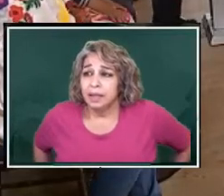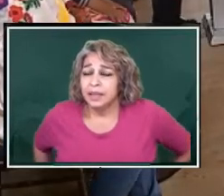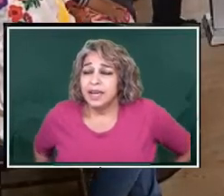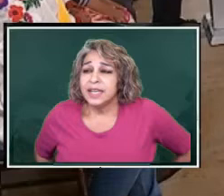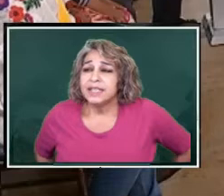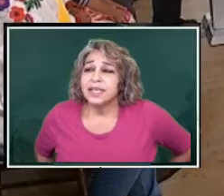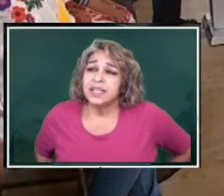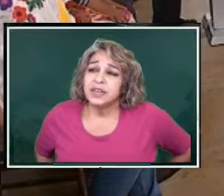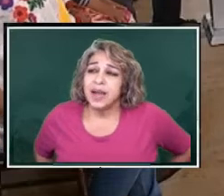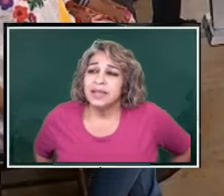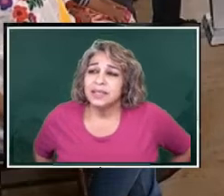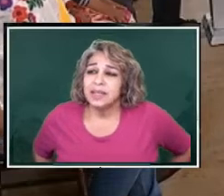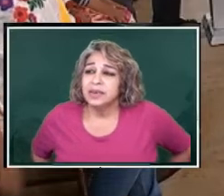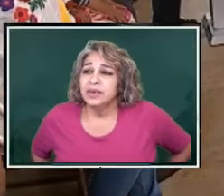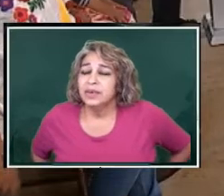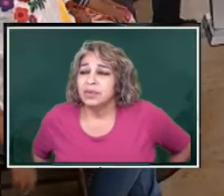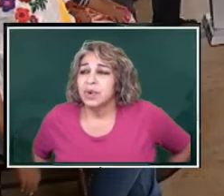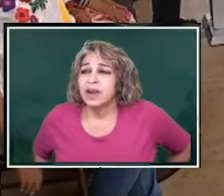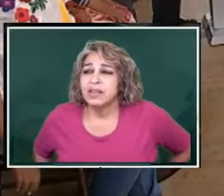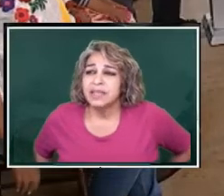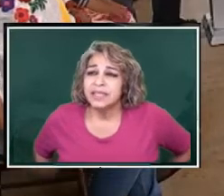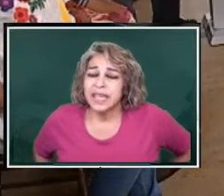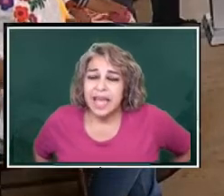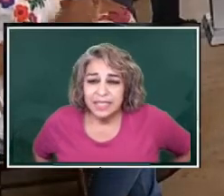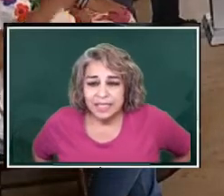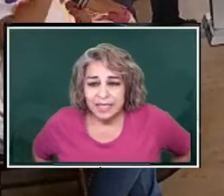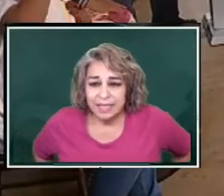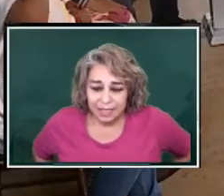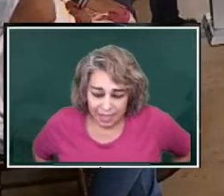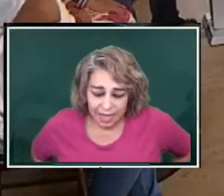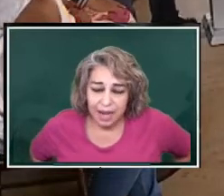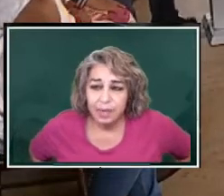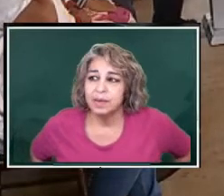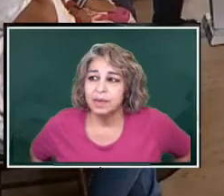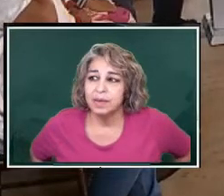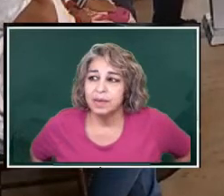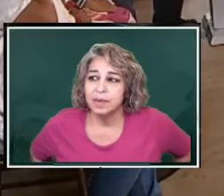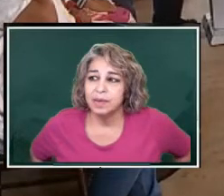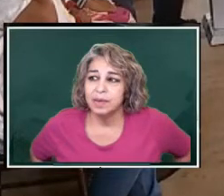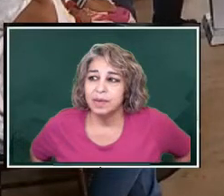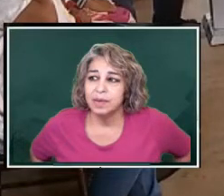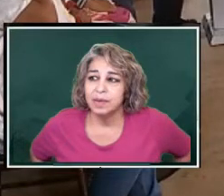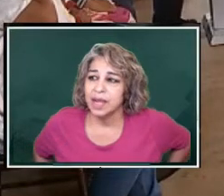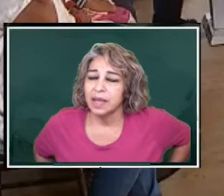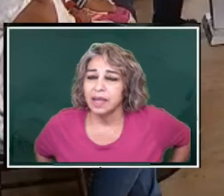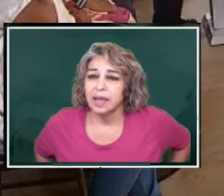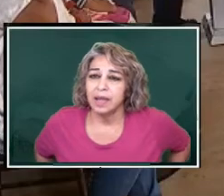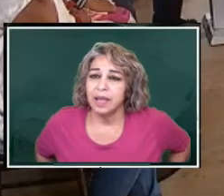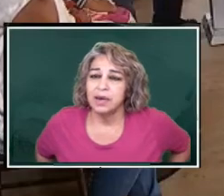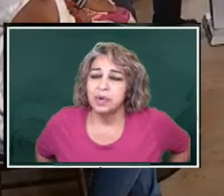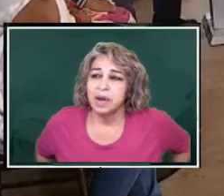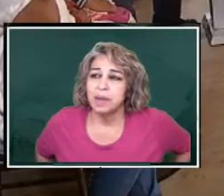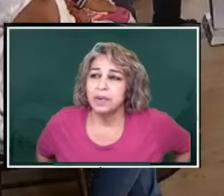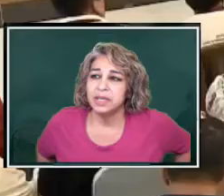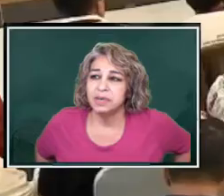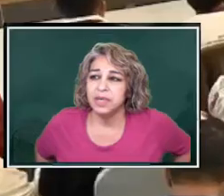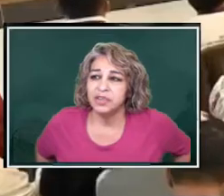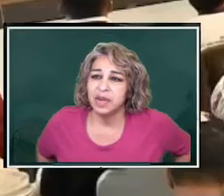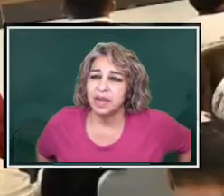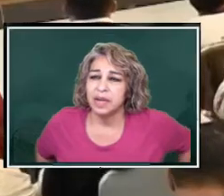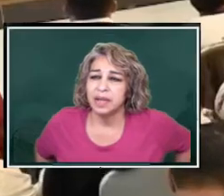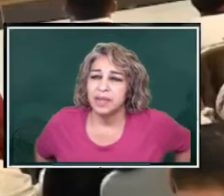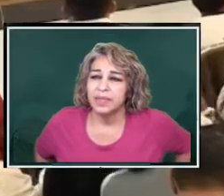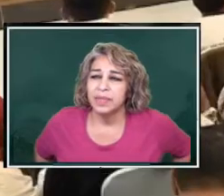The next thing to ask you regarding these cases that happened yesterday in the morning in Ugarapa,